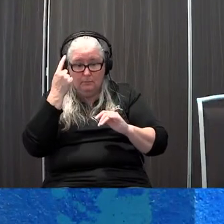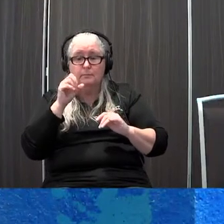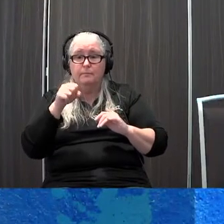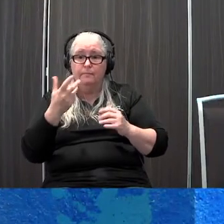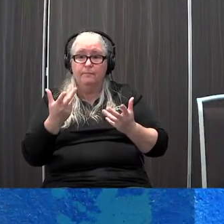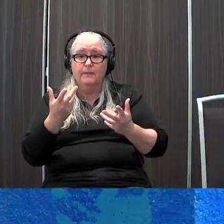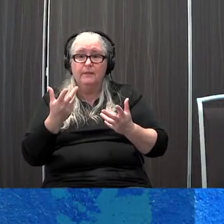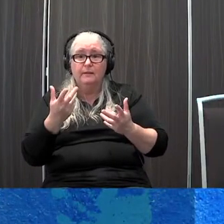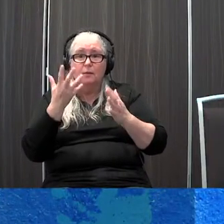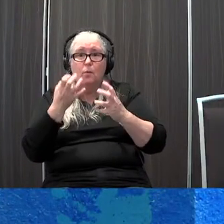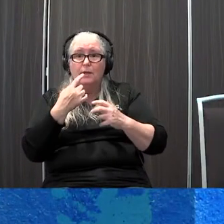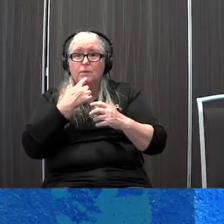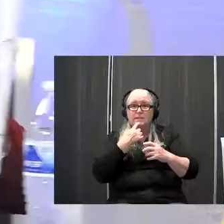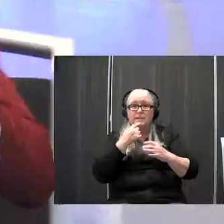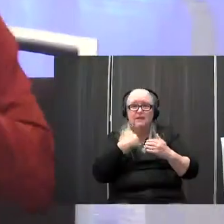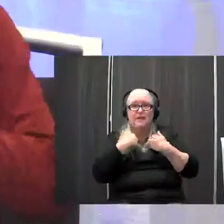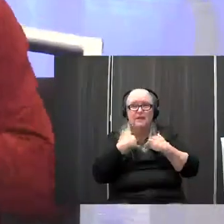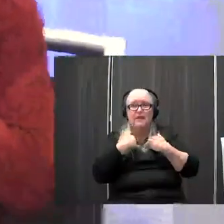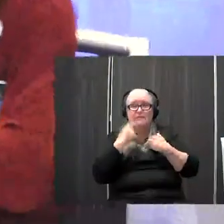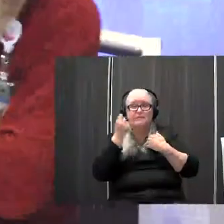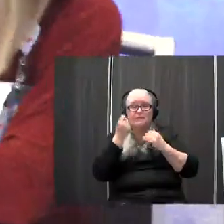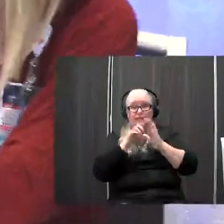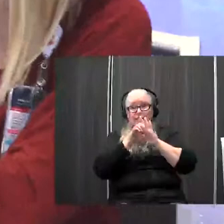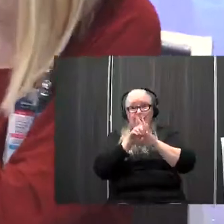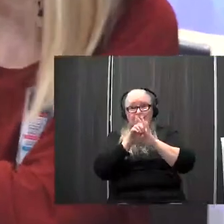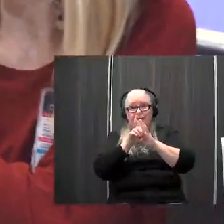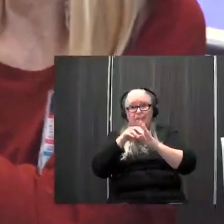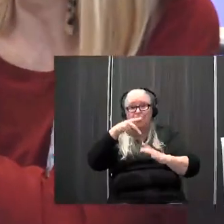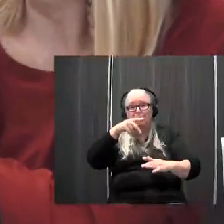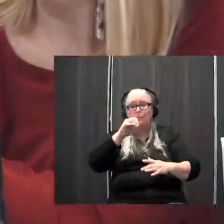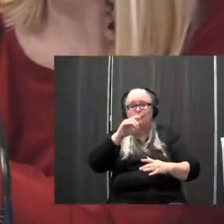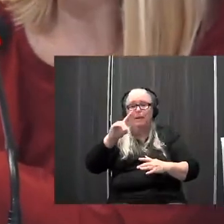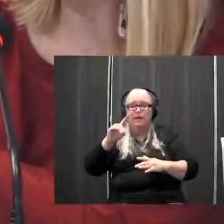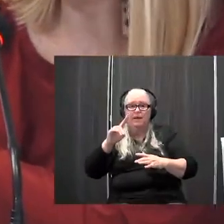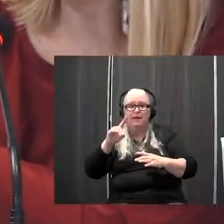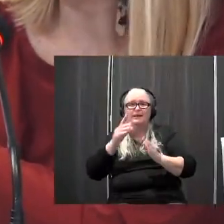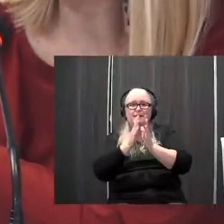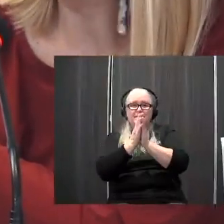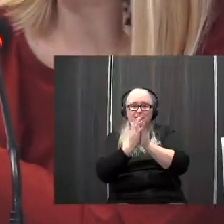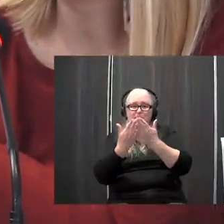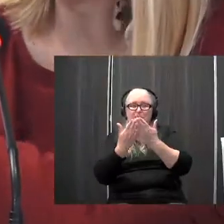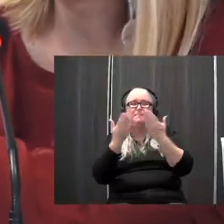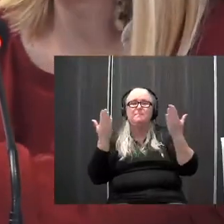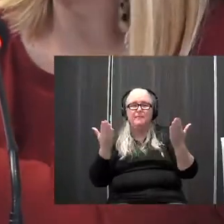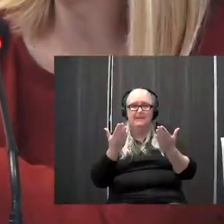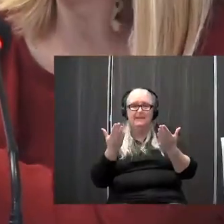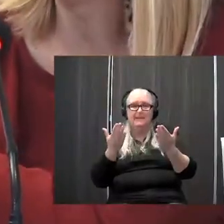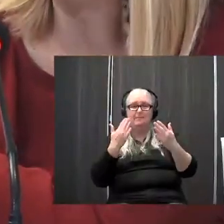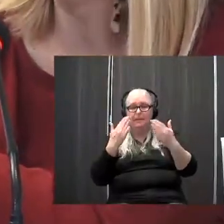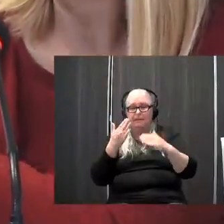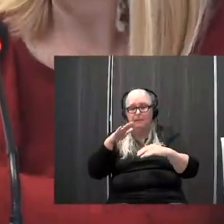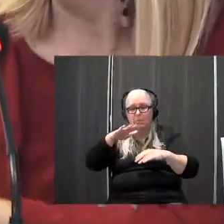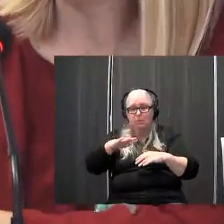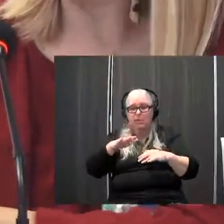so I do have an example of a pod system here where the child might select